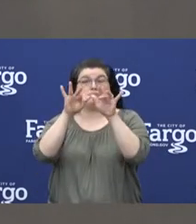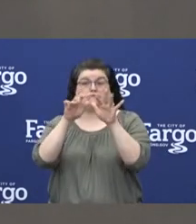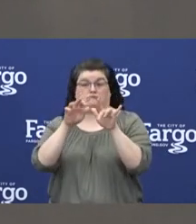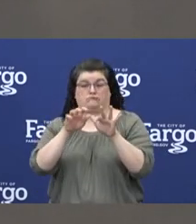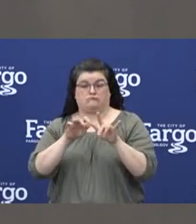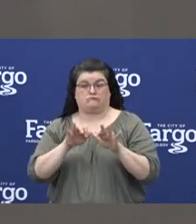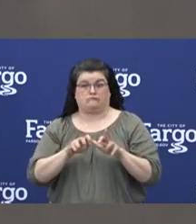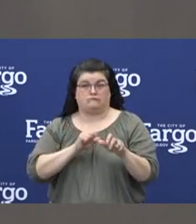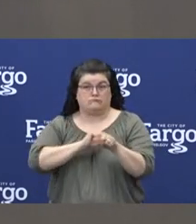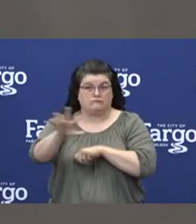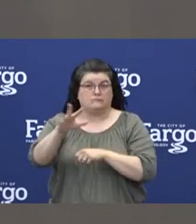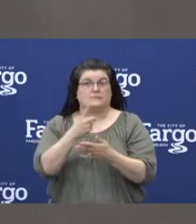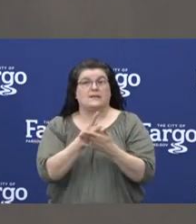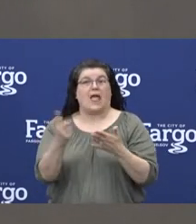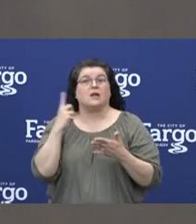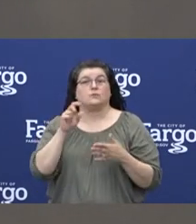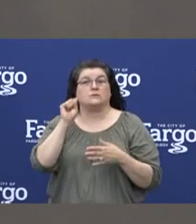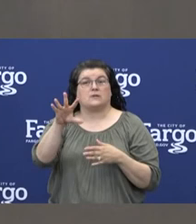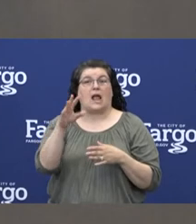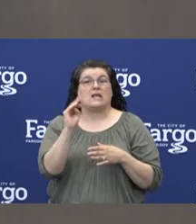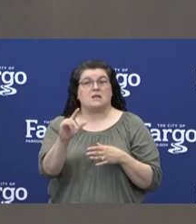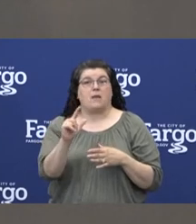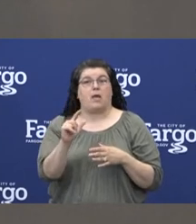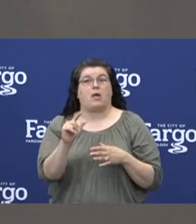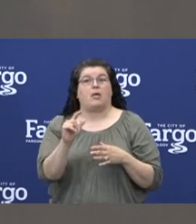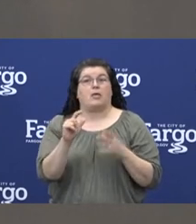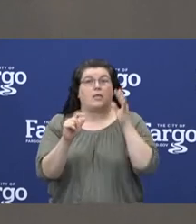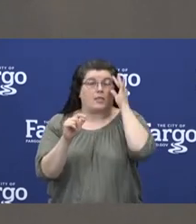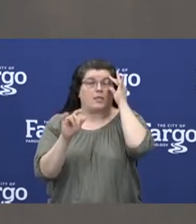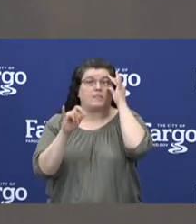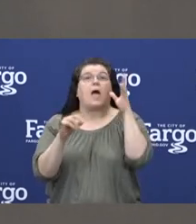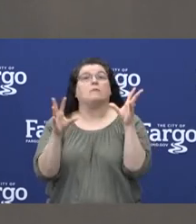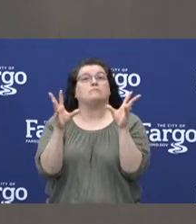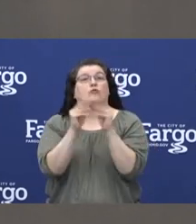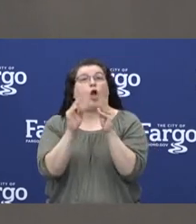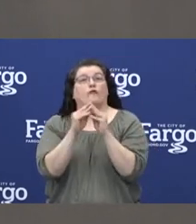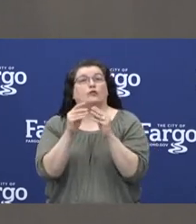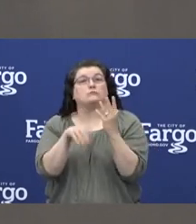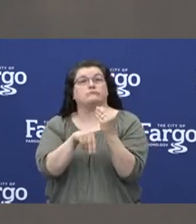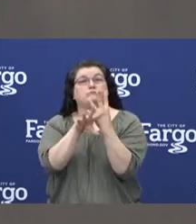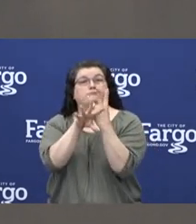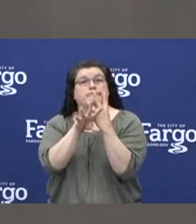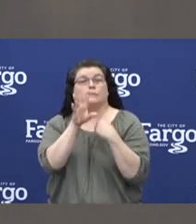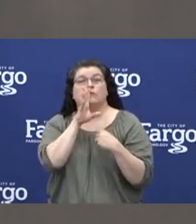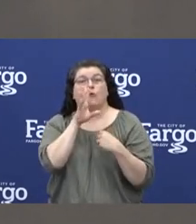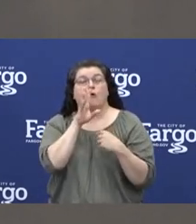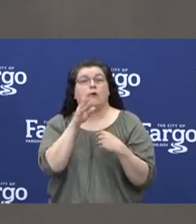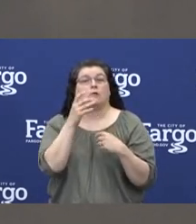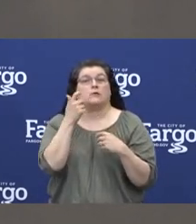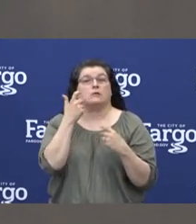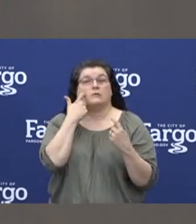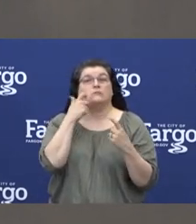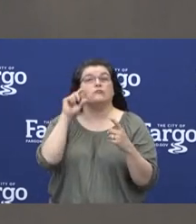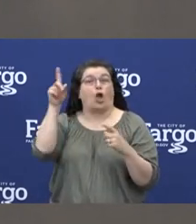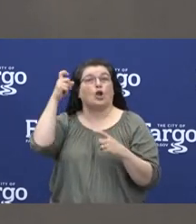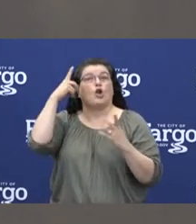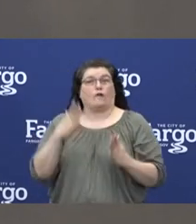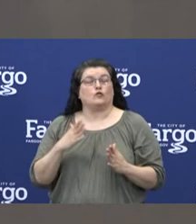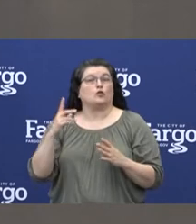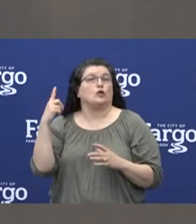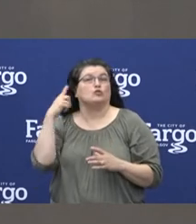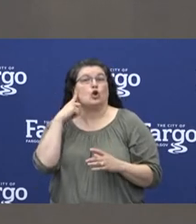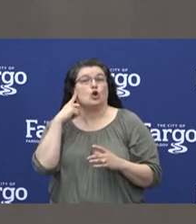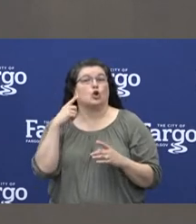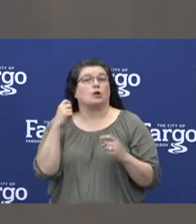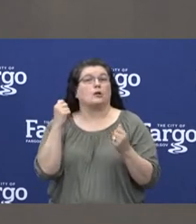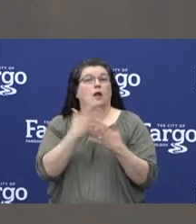state leadership last week that in turn turned into a conference call earlier this week. We know that's gotten to the governor's office and we hope